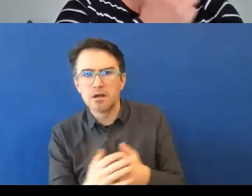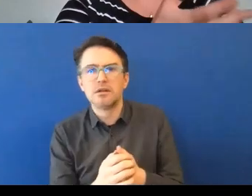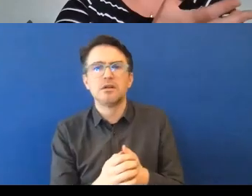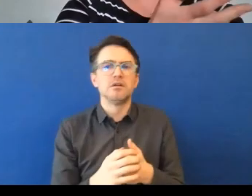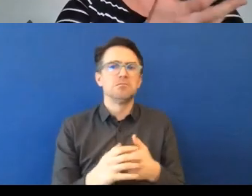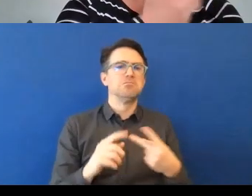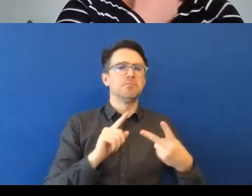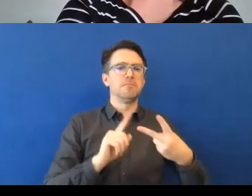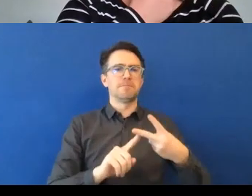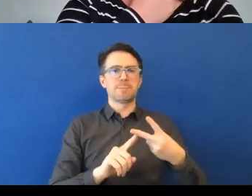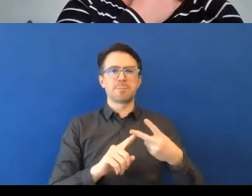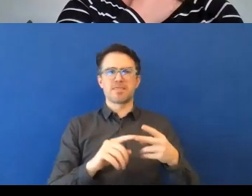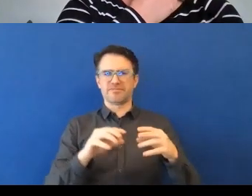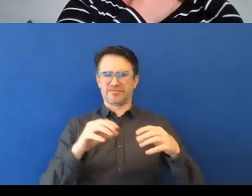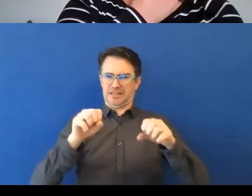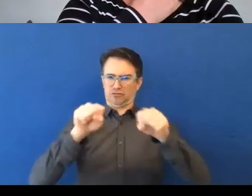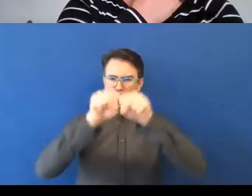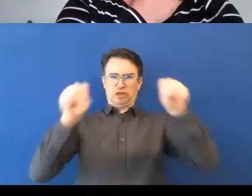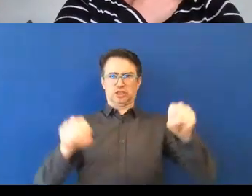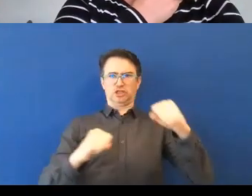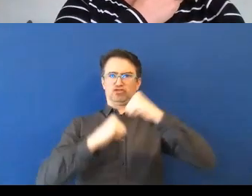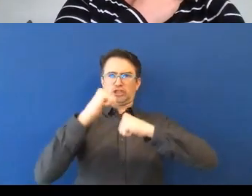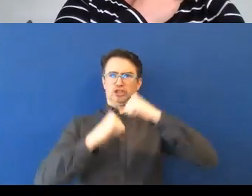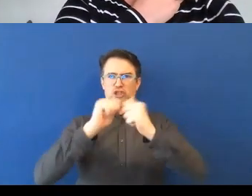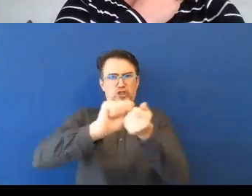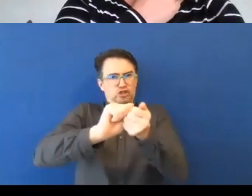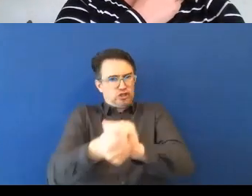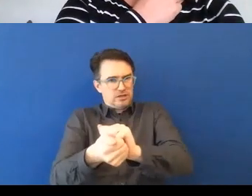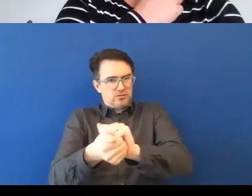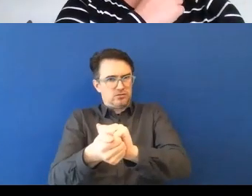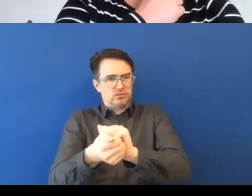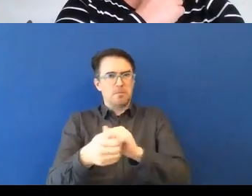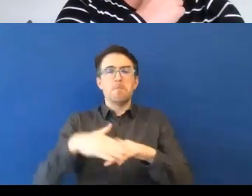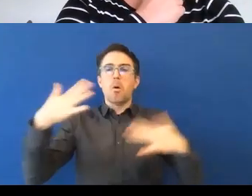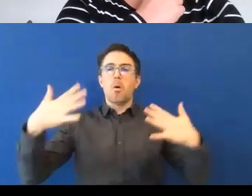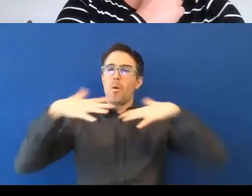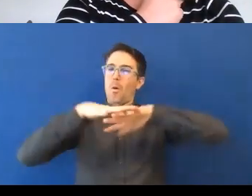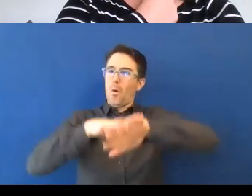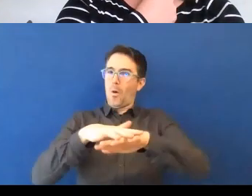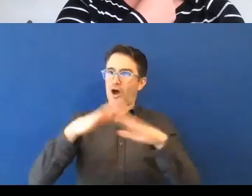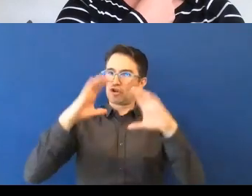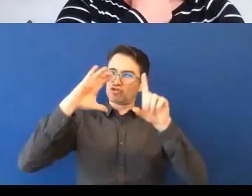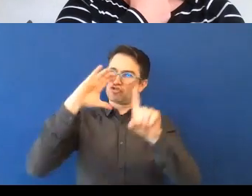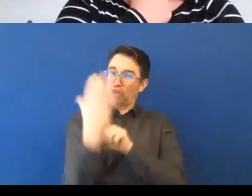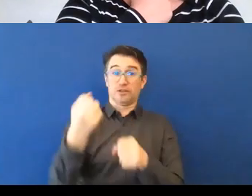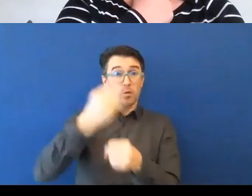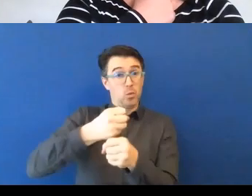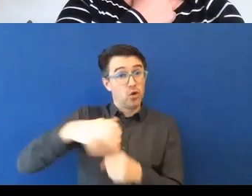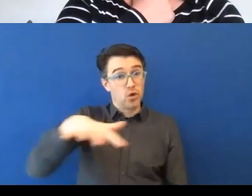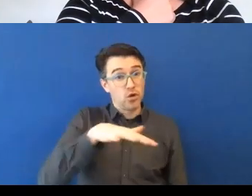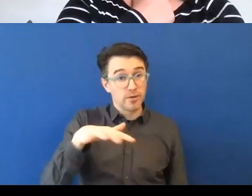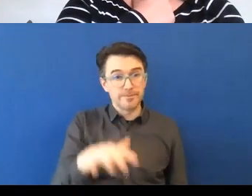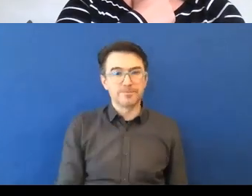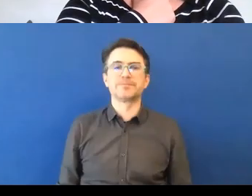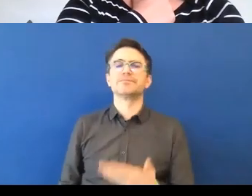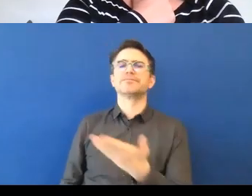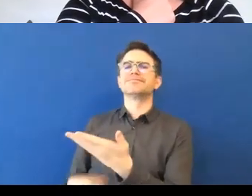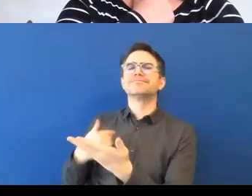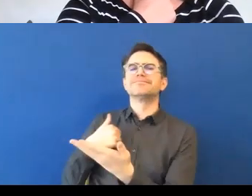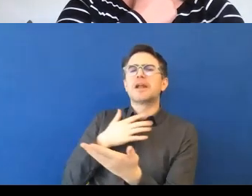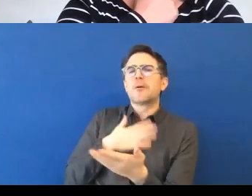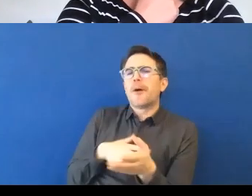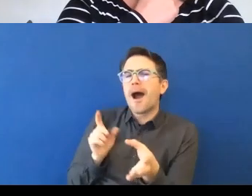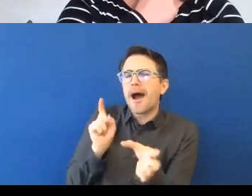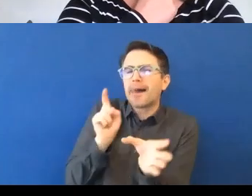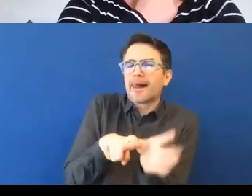from your experience in a large company, the one of the things I've been doing recently is reading up the research on adjacent fields of